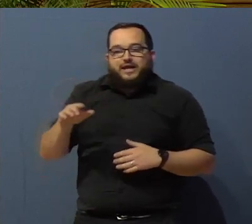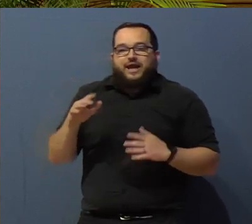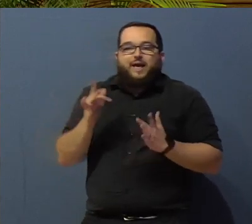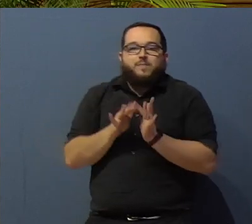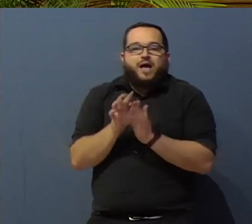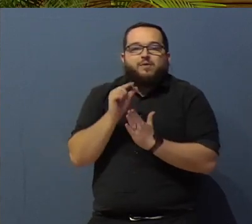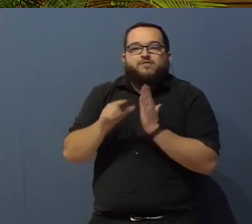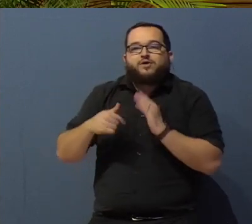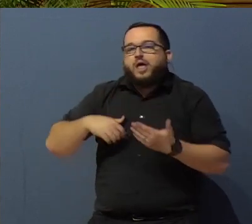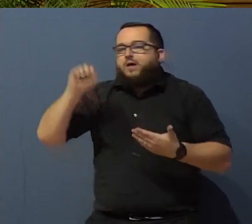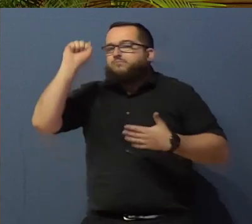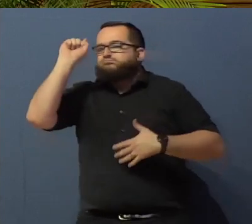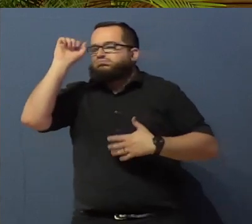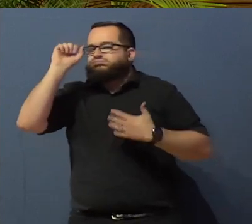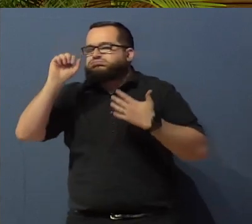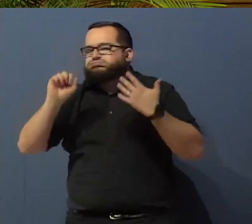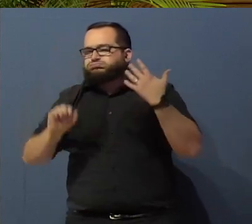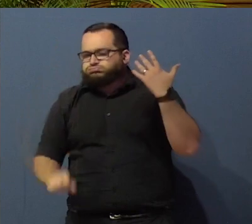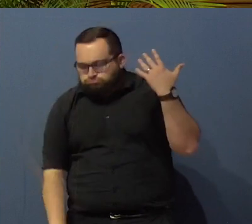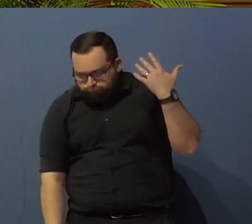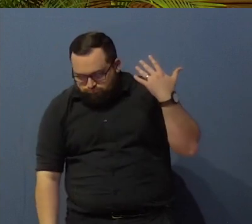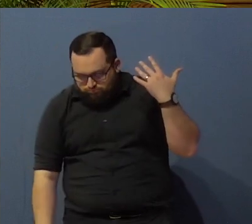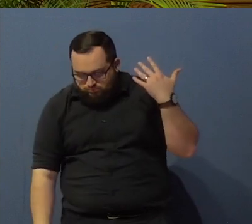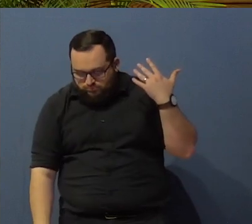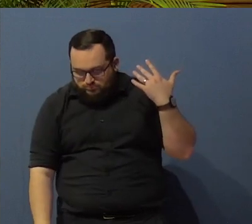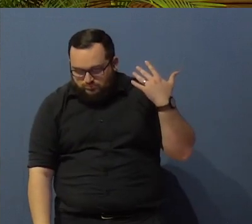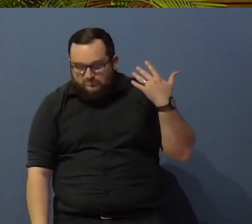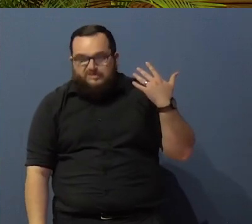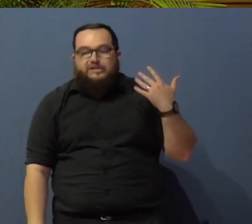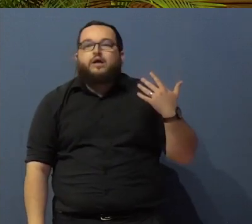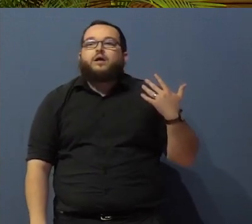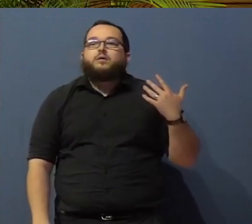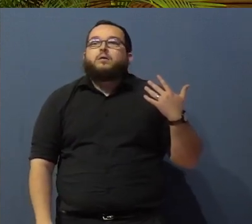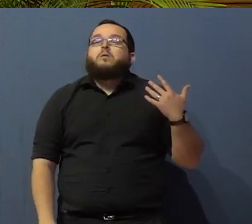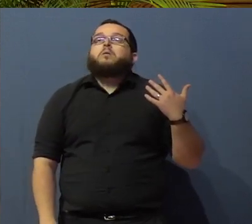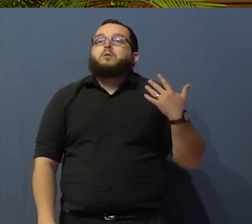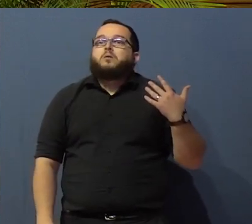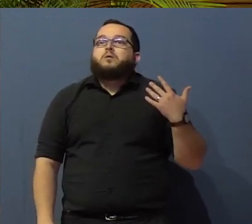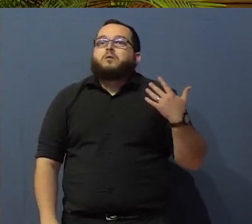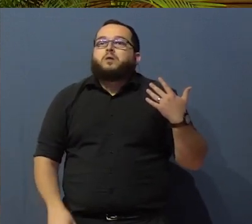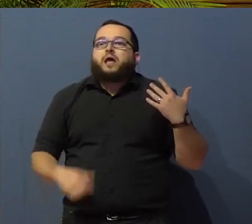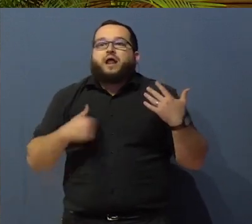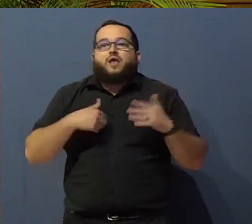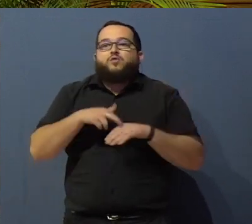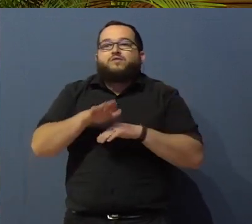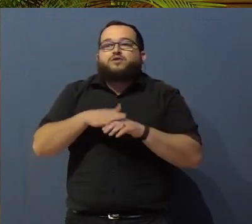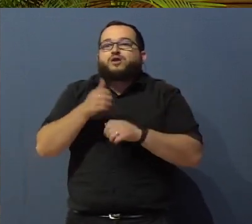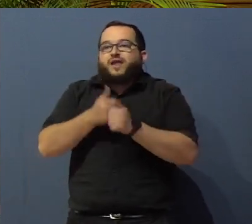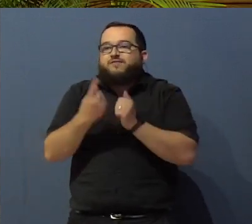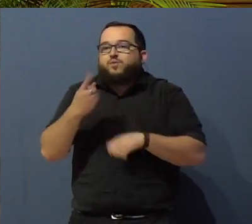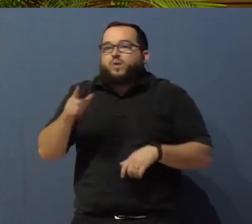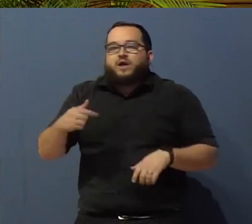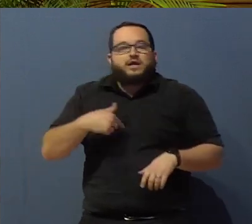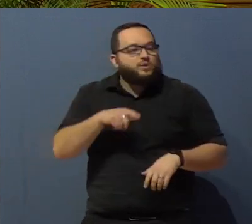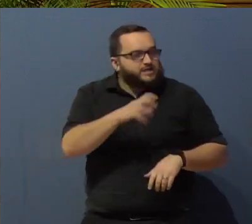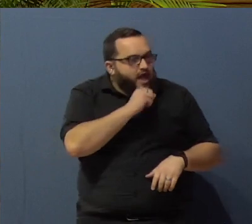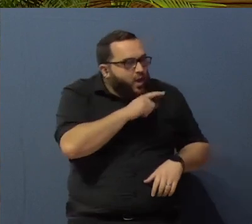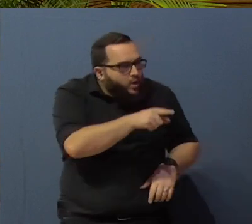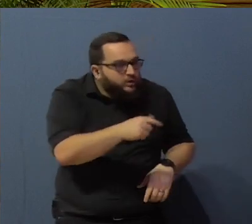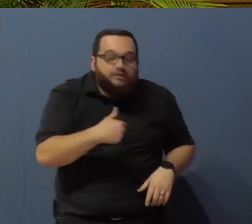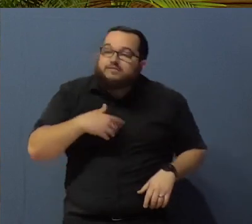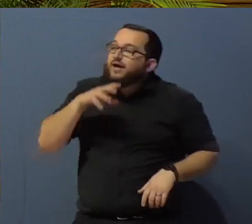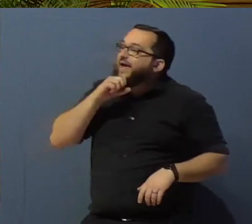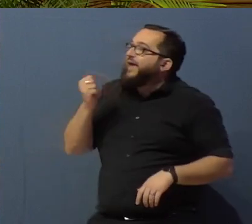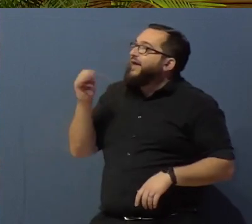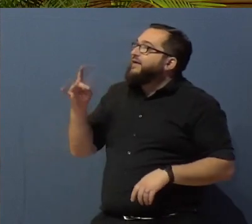like a Tommy gun. And I gave him word reference on every one. And he said, how old are you, son? And I said, 18 years old. He said, when